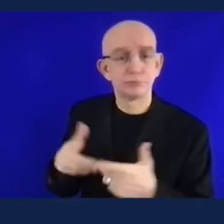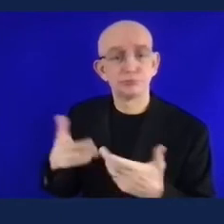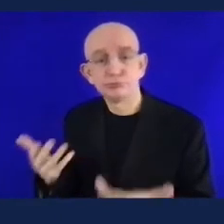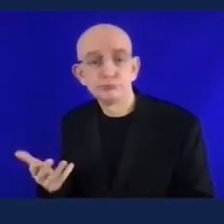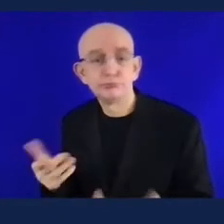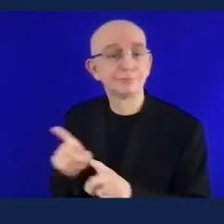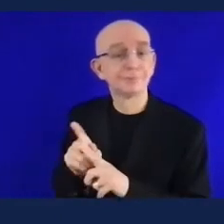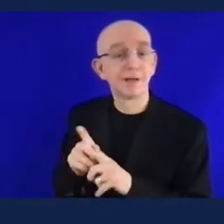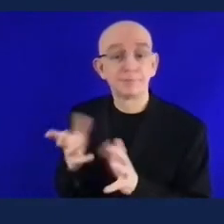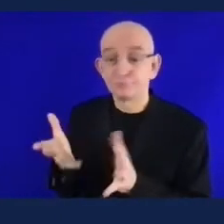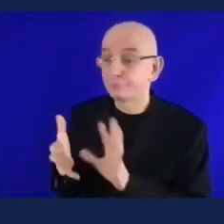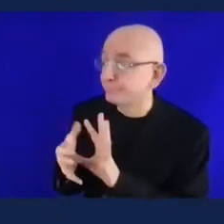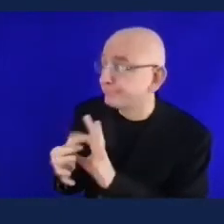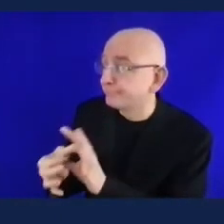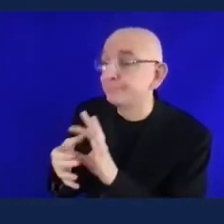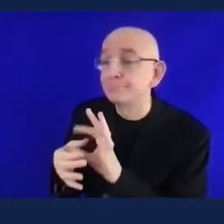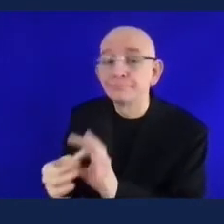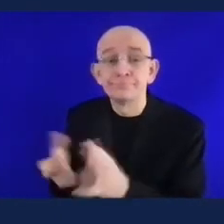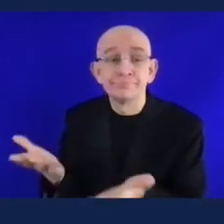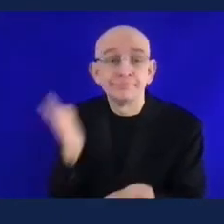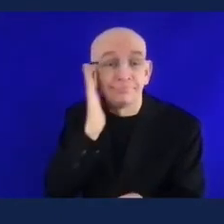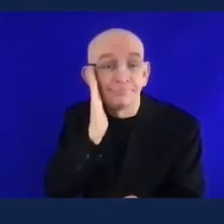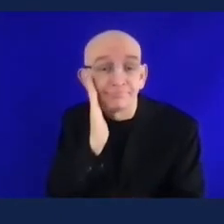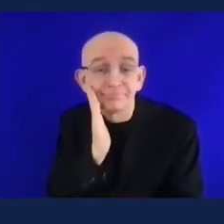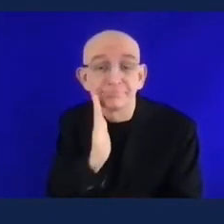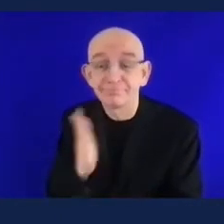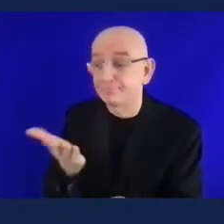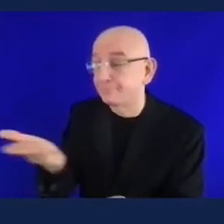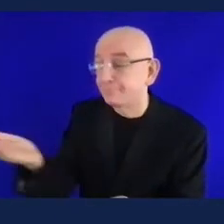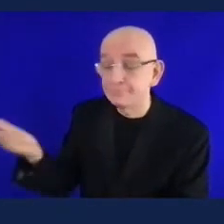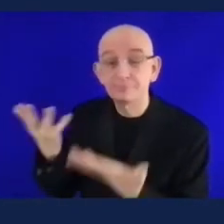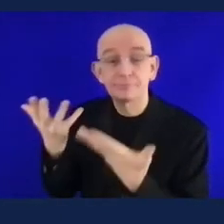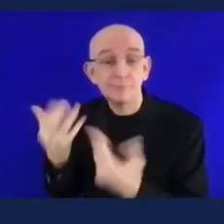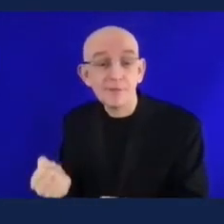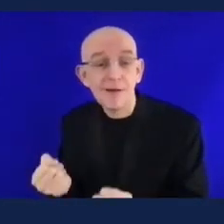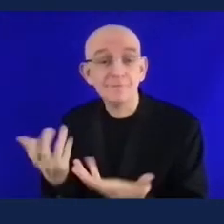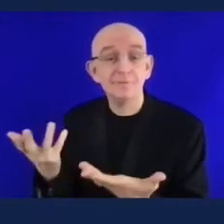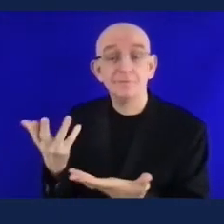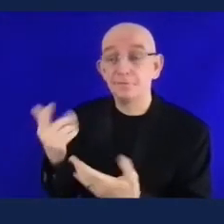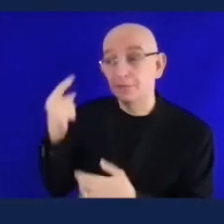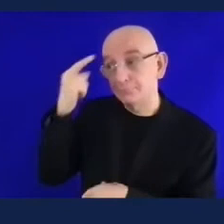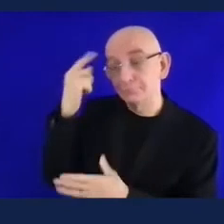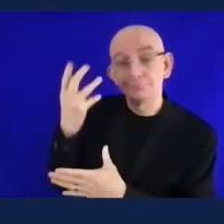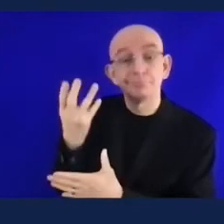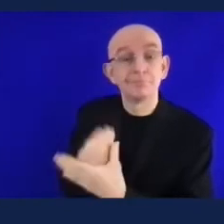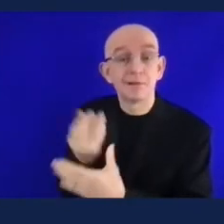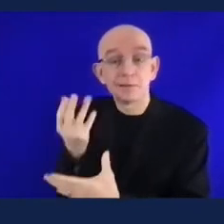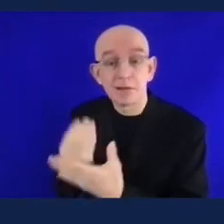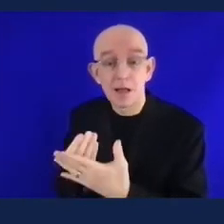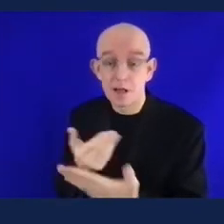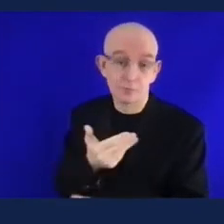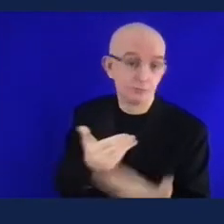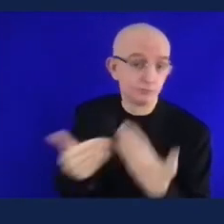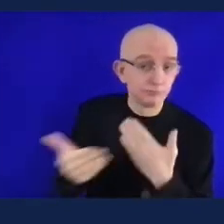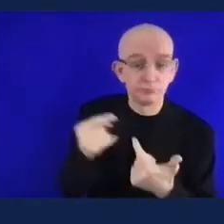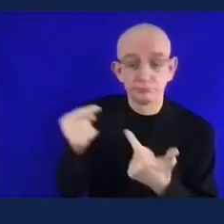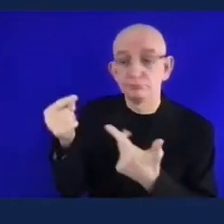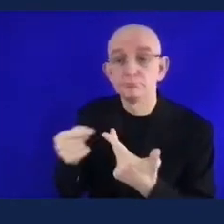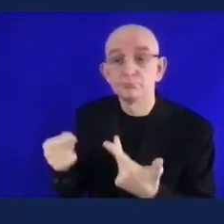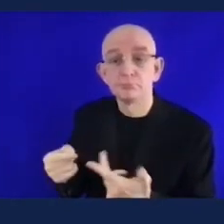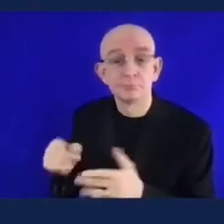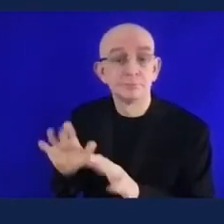um my next question is uh having myself in my family a person affected by dementia